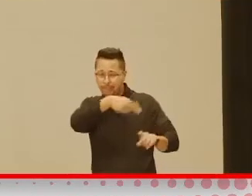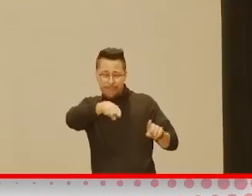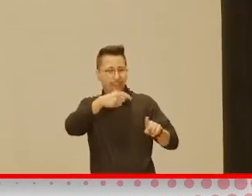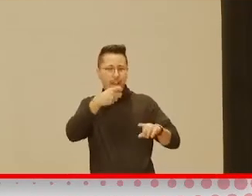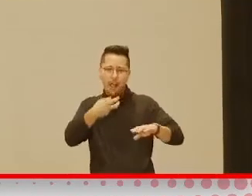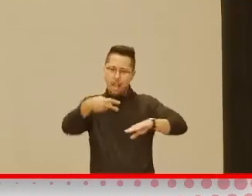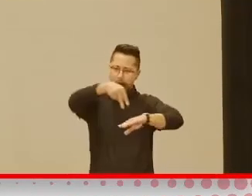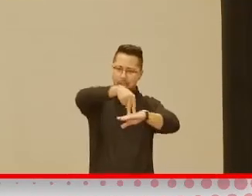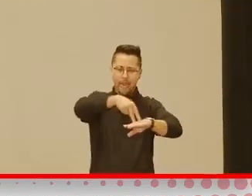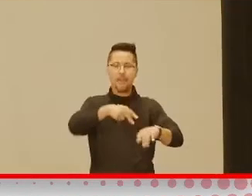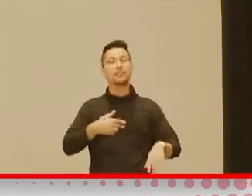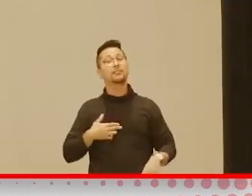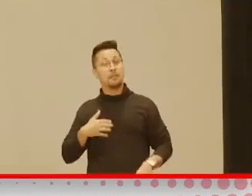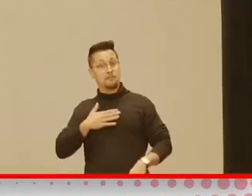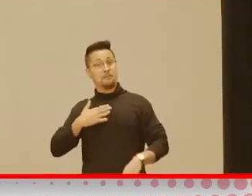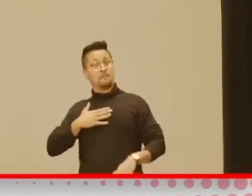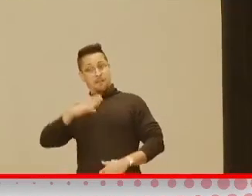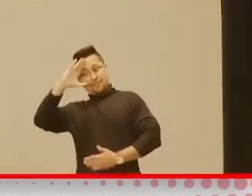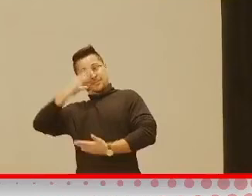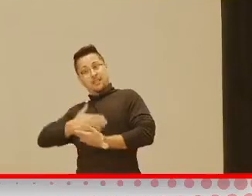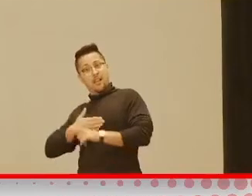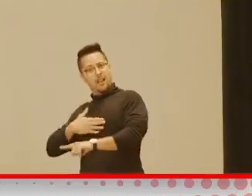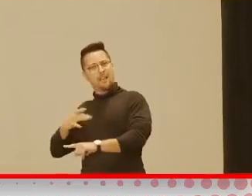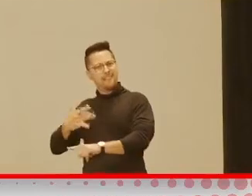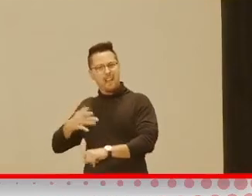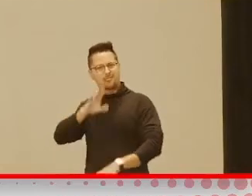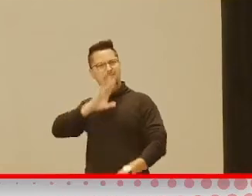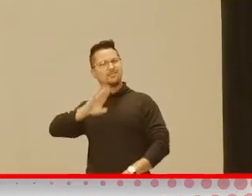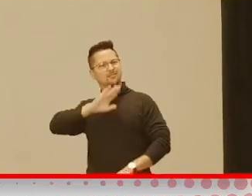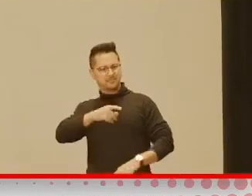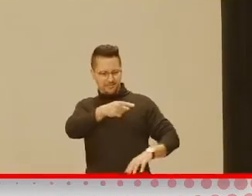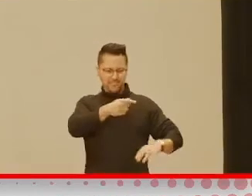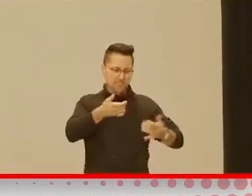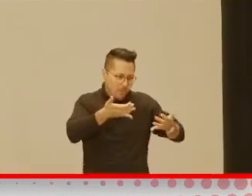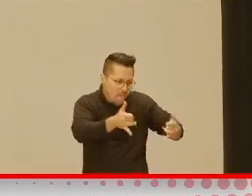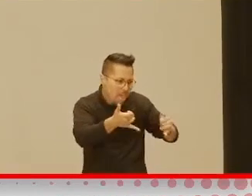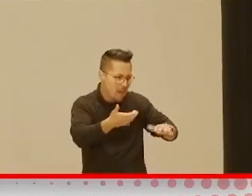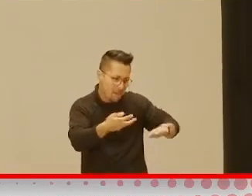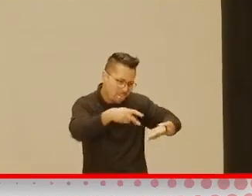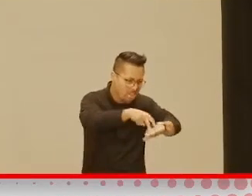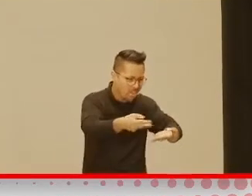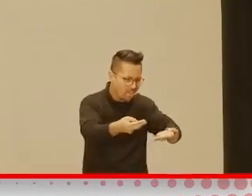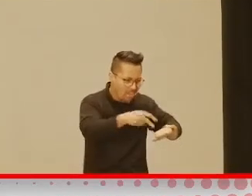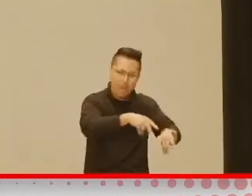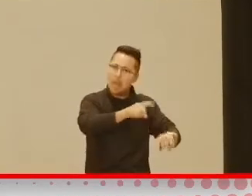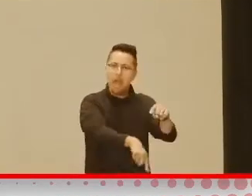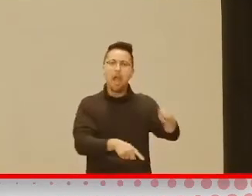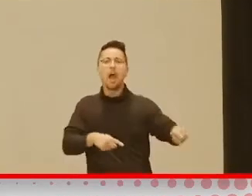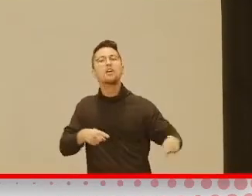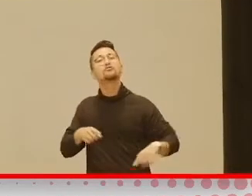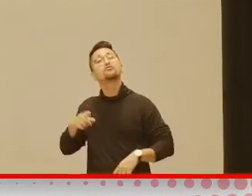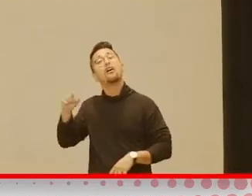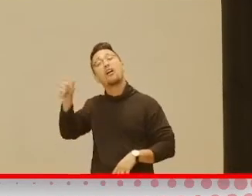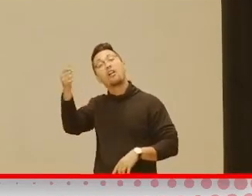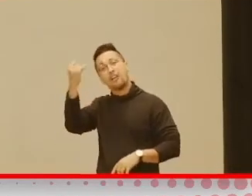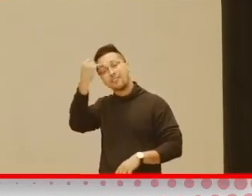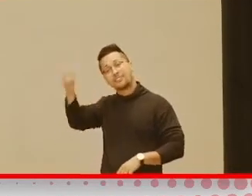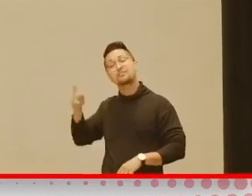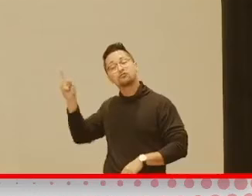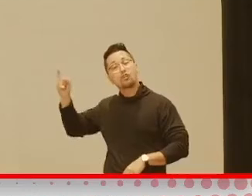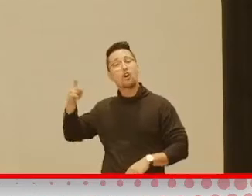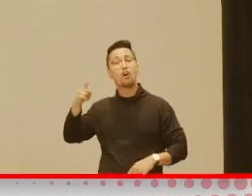personally my son would get a little frustrated when they wouldn't stand up. So here's some ideas. were using the shower hooks,